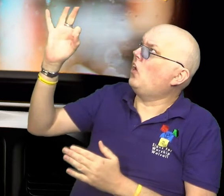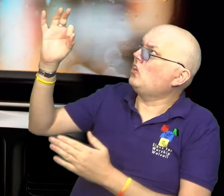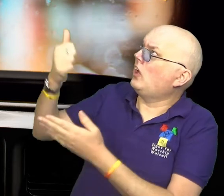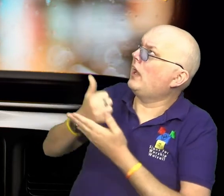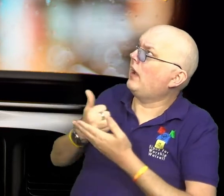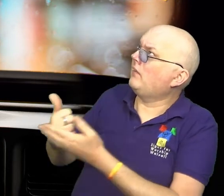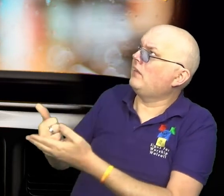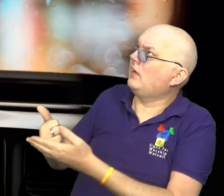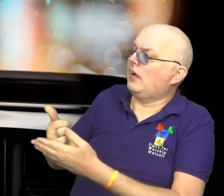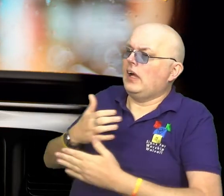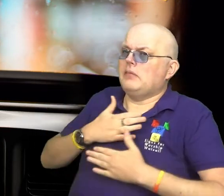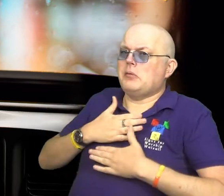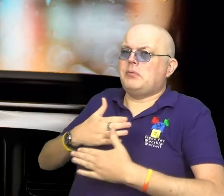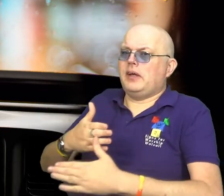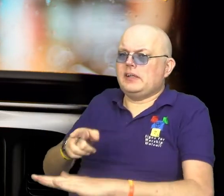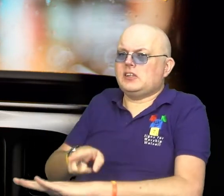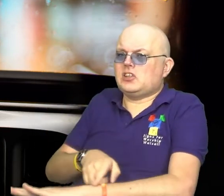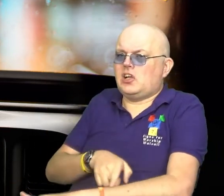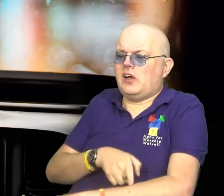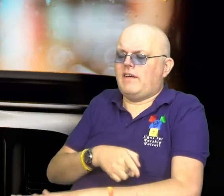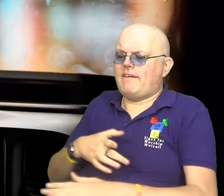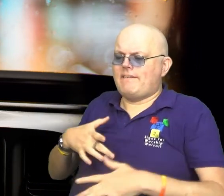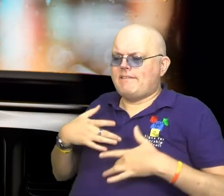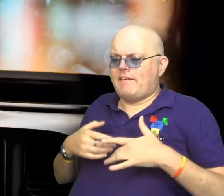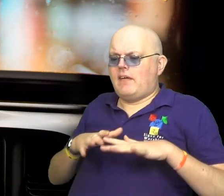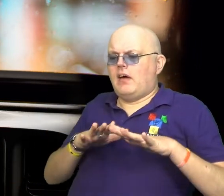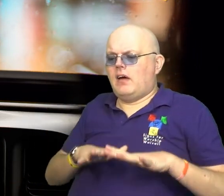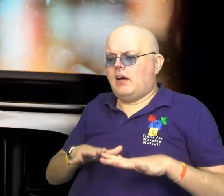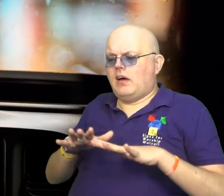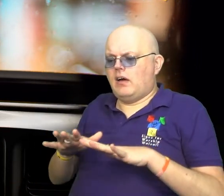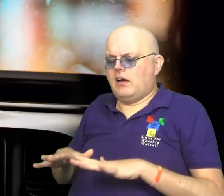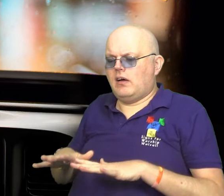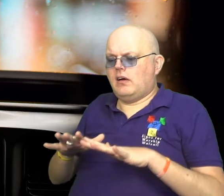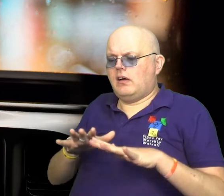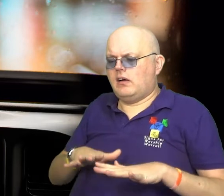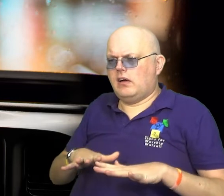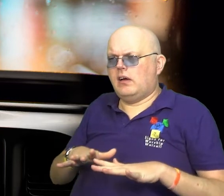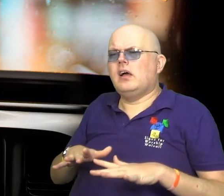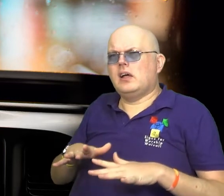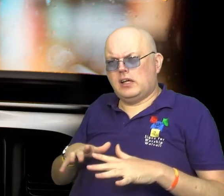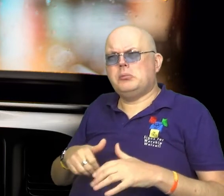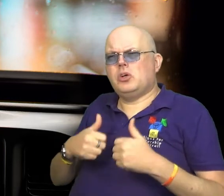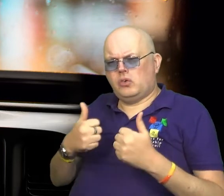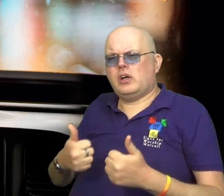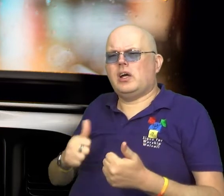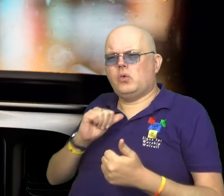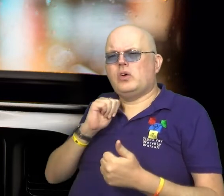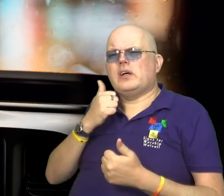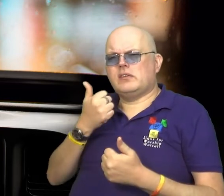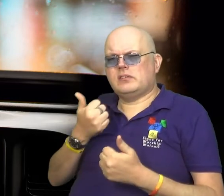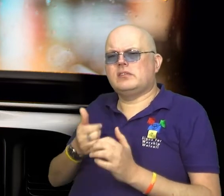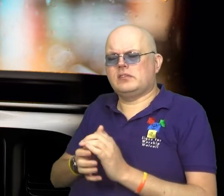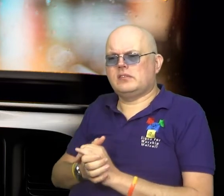God to help me. And once my breathing had slowed, I remember feeling calmer and that somehow it was going to be OK.